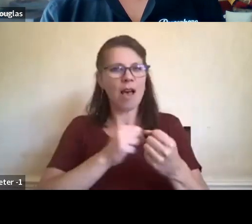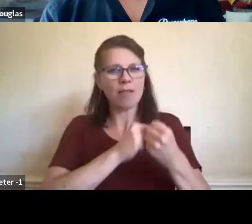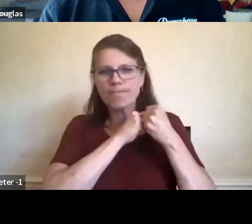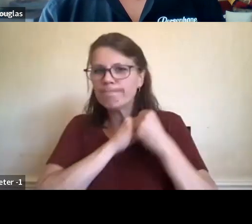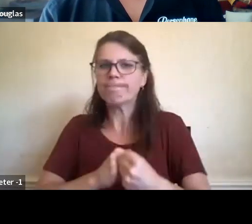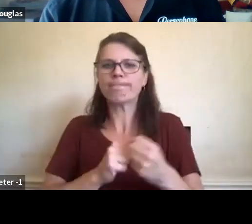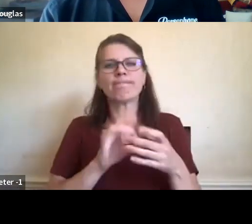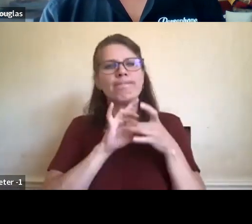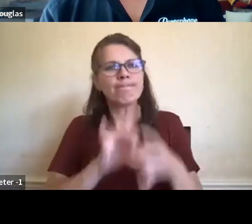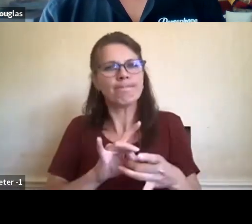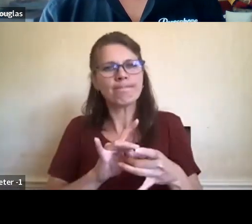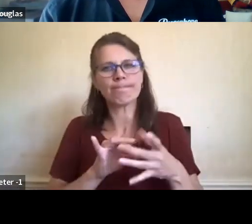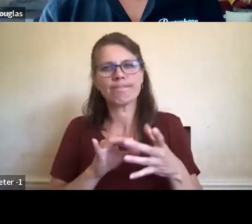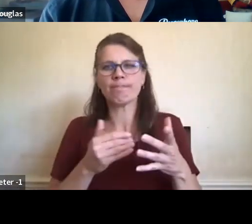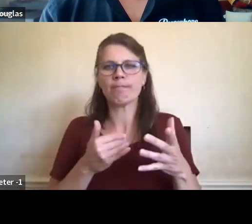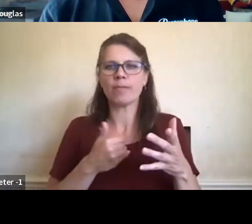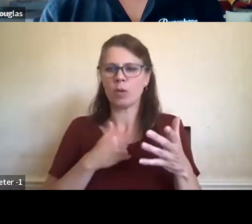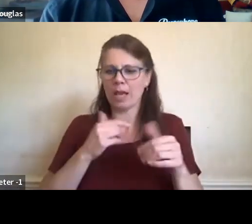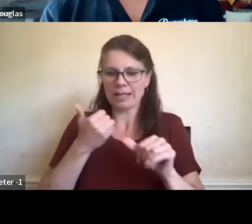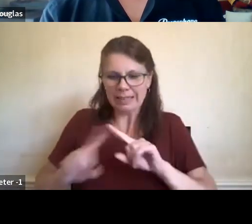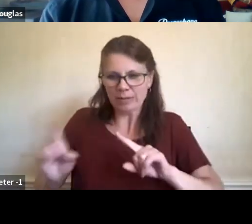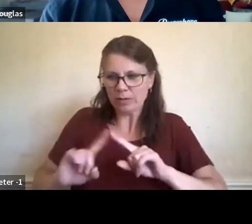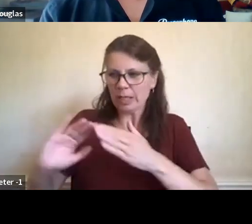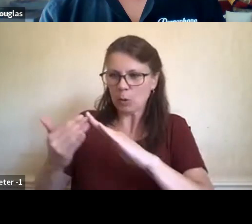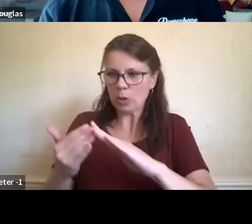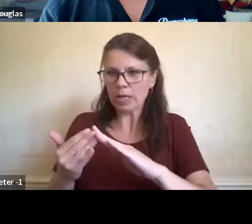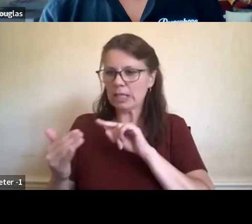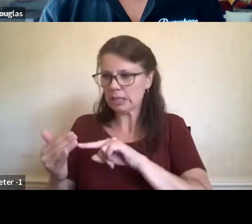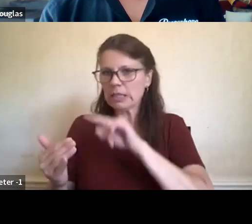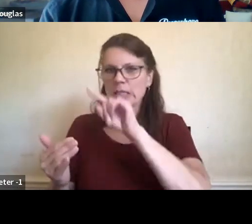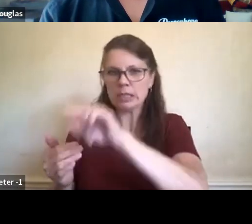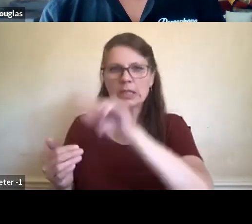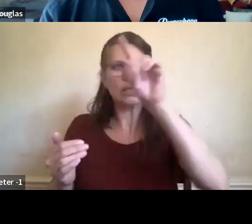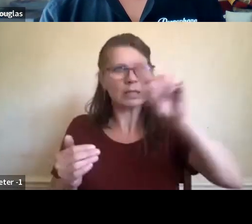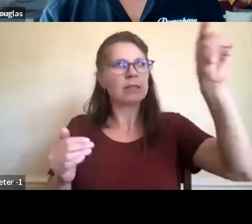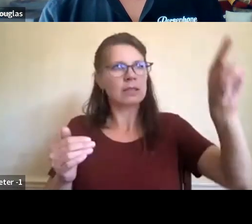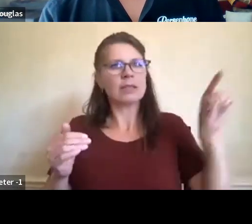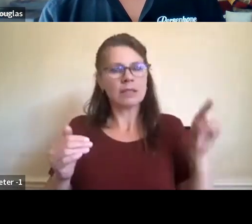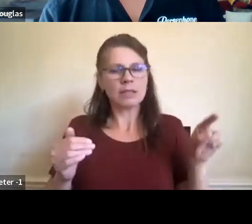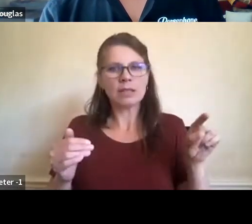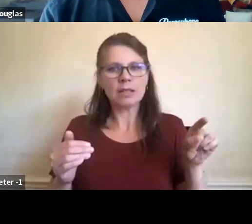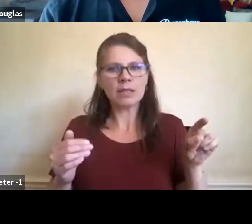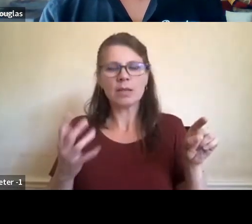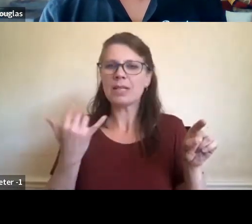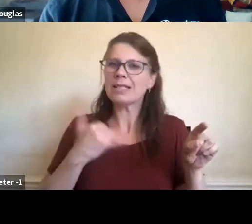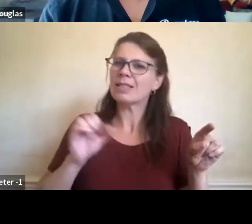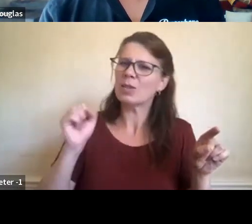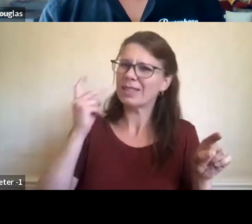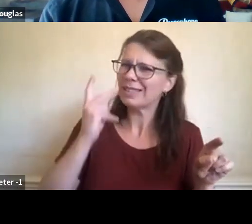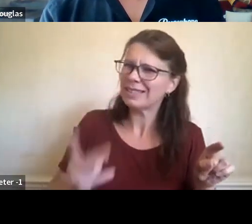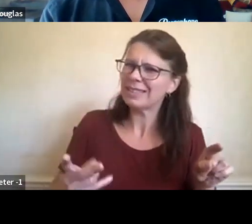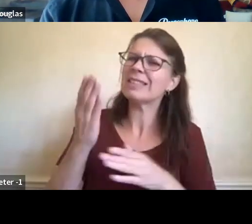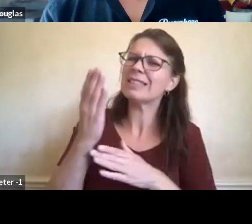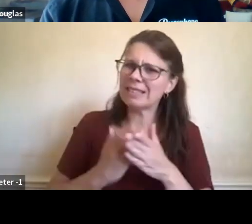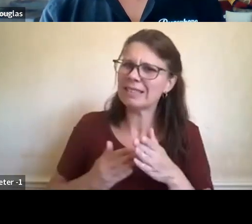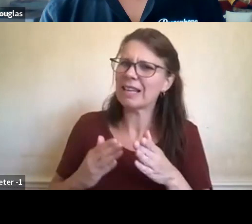from community to community. And, you know, that disconnect is still evident today. But, you know, we're, we